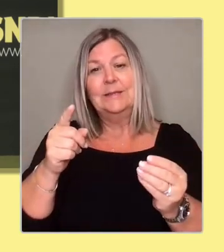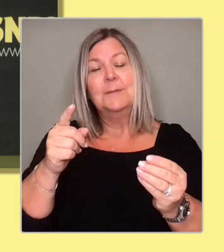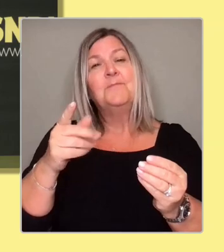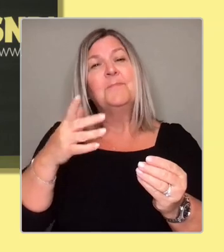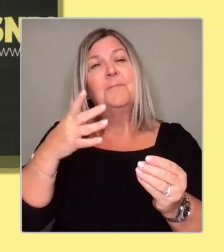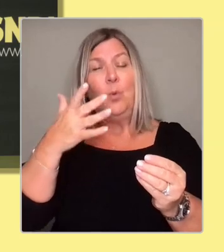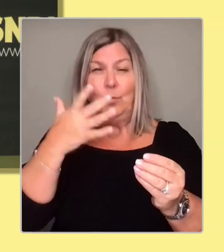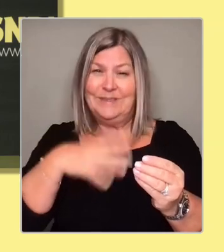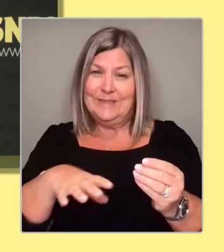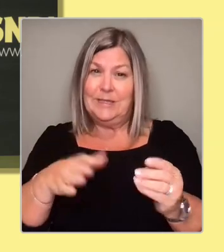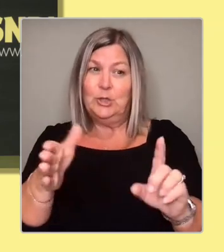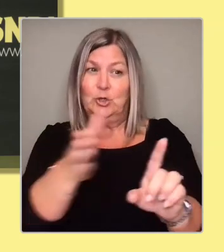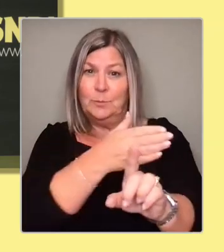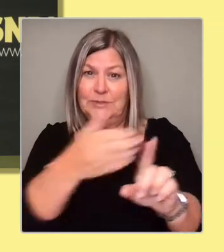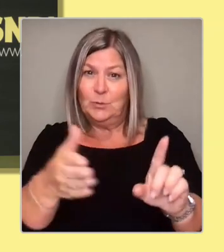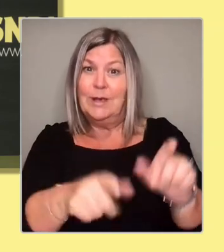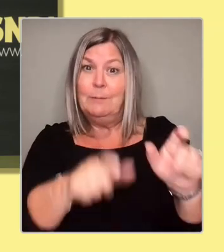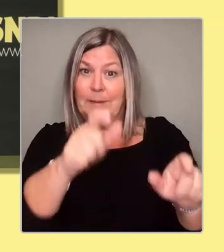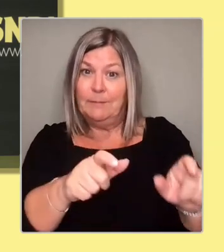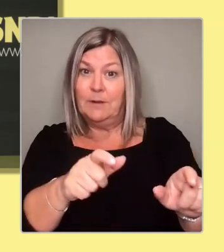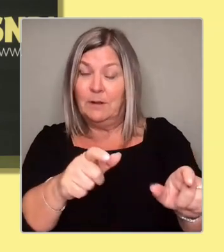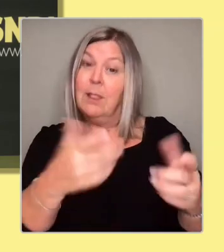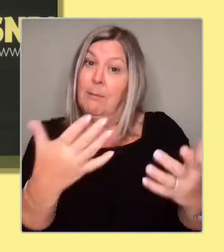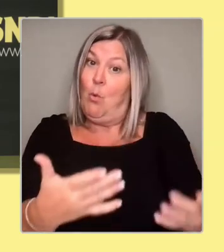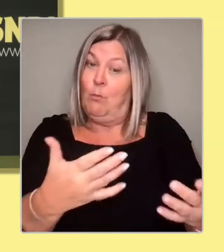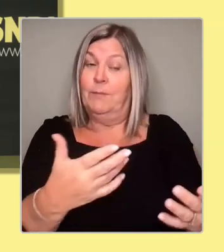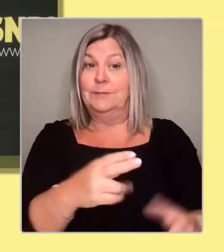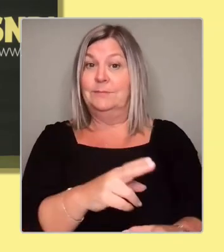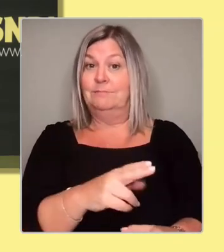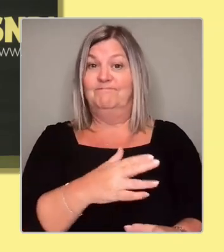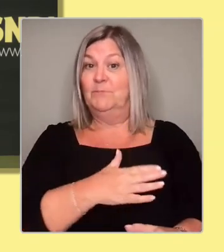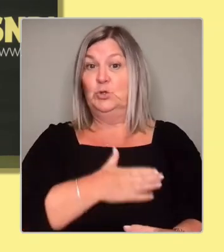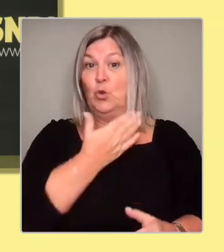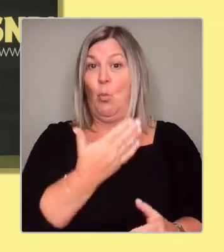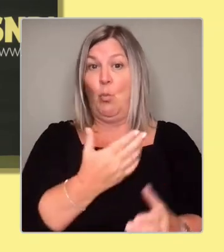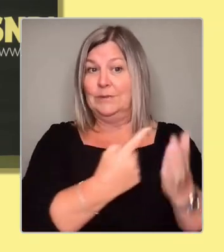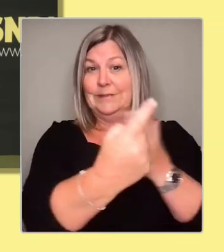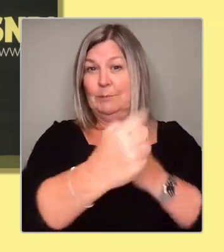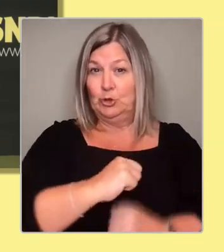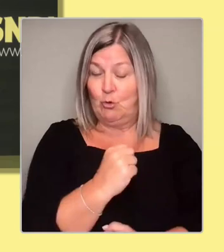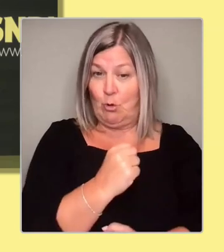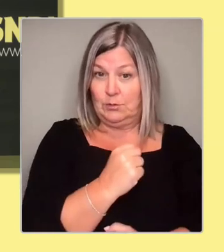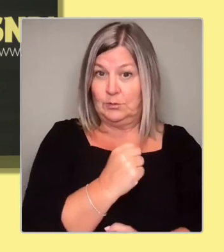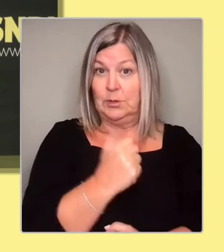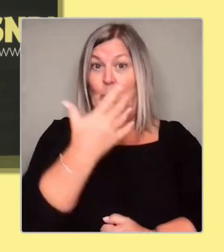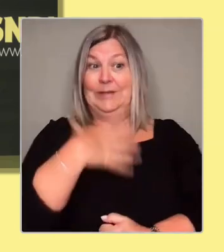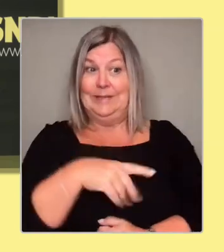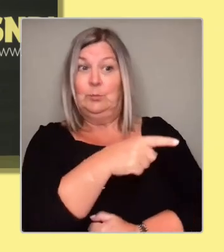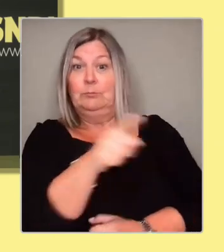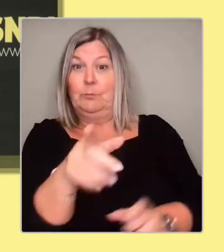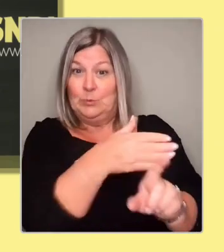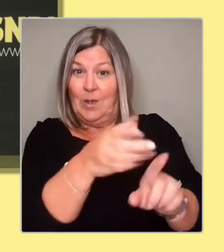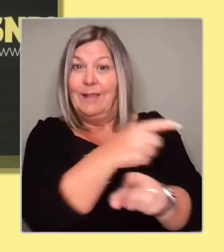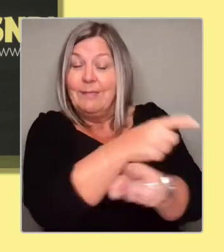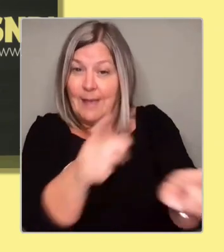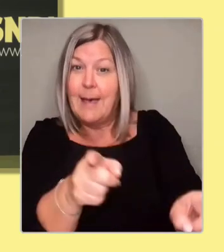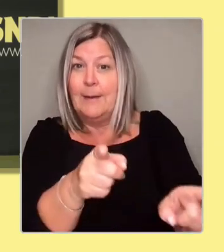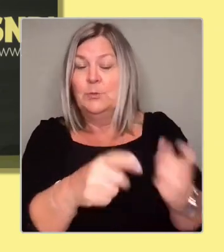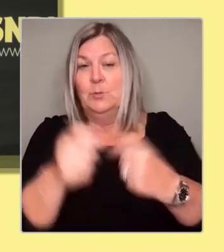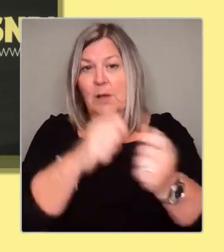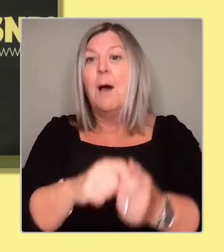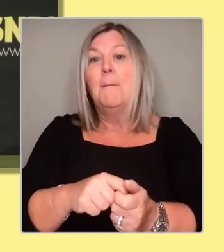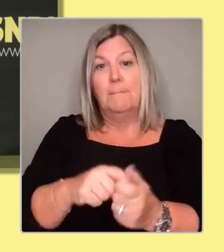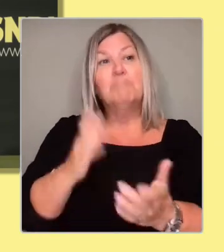ultimately, as I said in my opening remarks, I don't want to just get to the first day after a successful referendum.